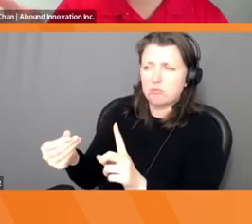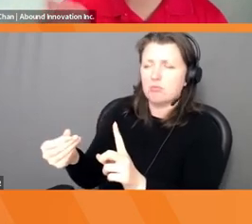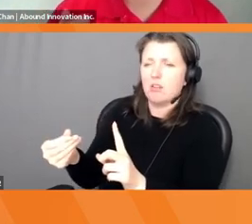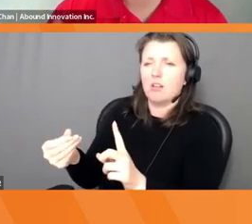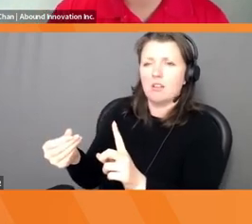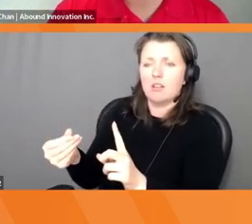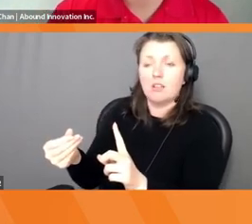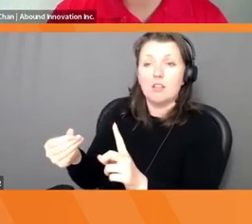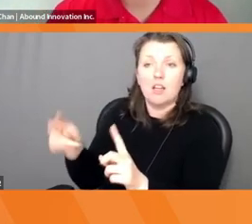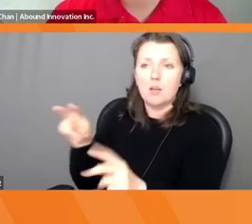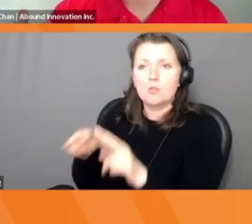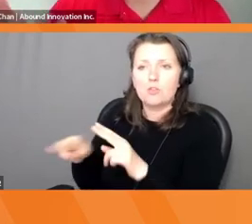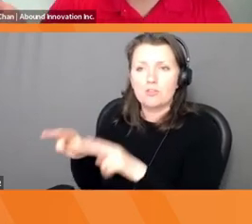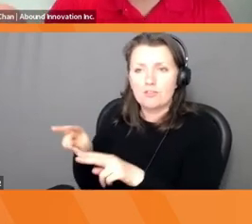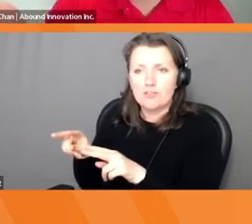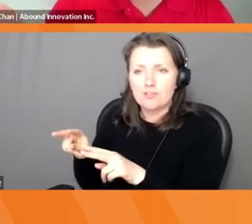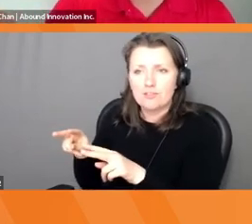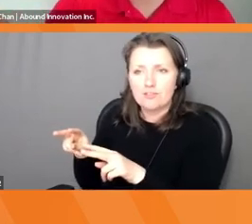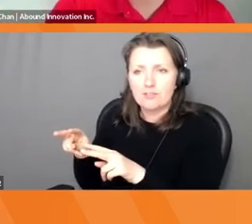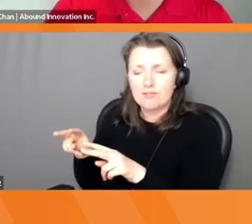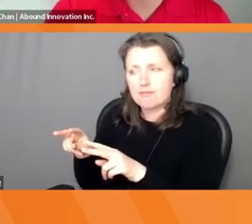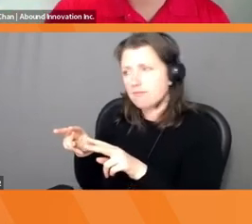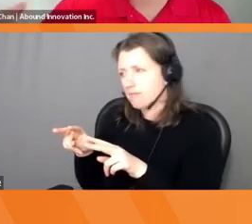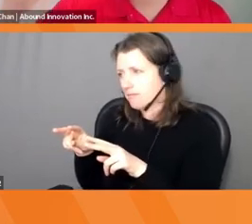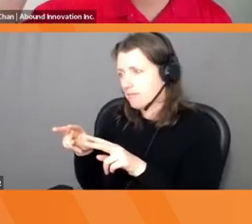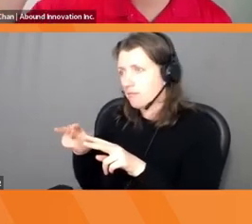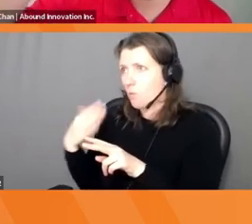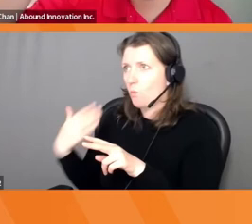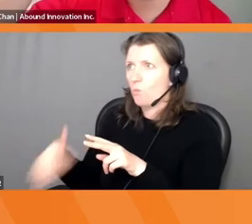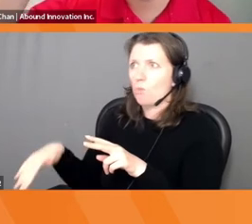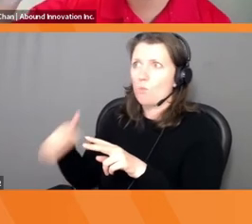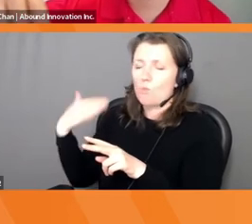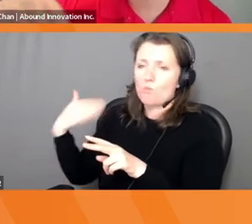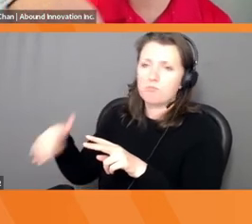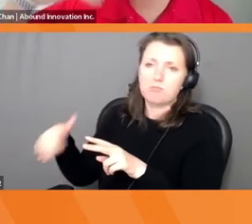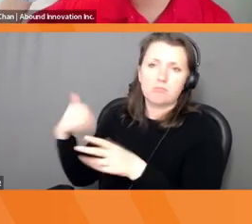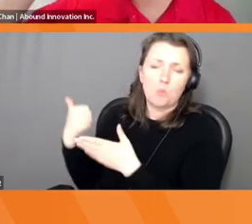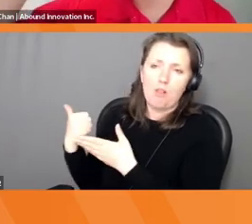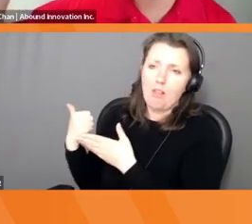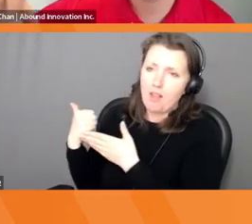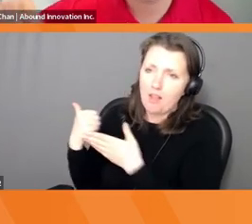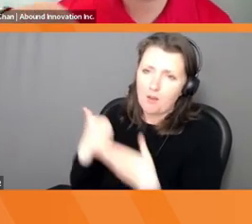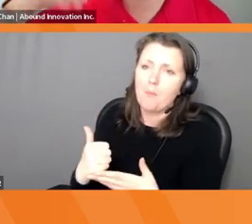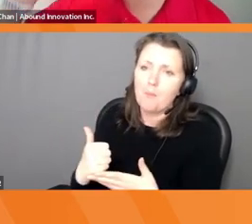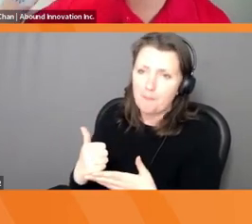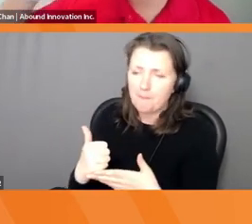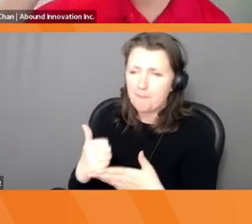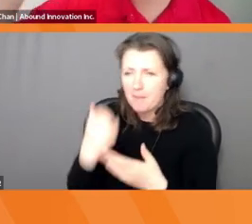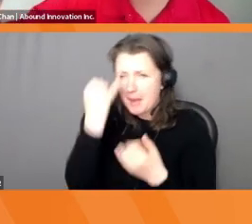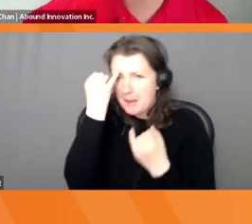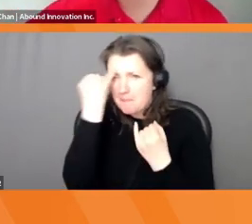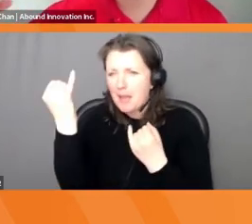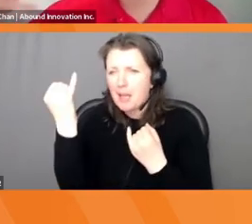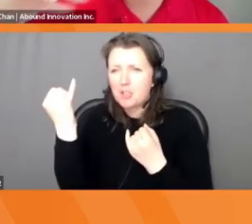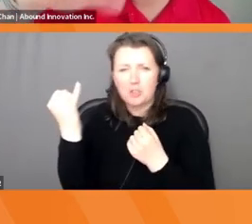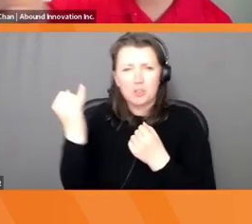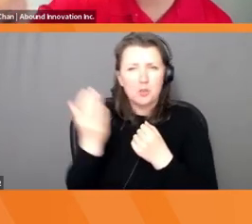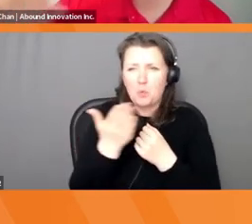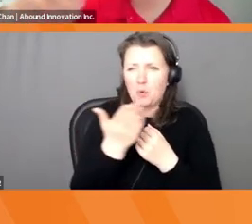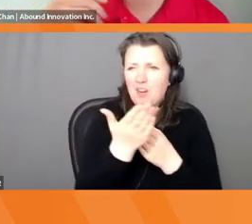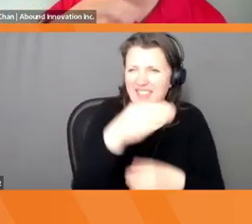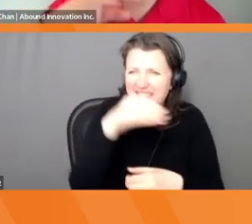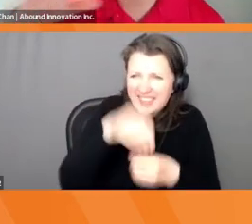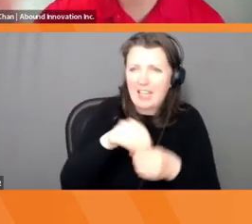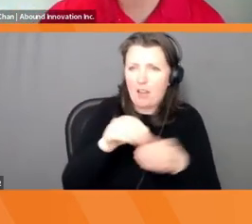is. We just did this for five minutes, right? And you're only looking at a photo. Imagine you were there in 3d, you can hear the sounds, you can observe more how they